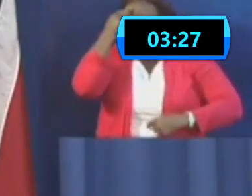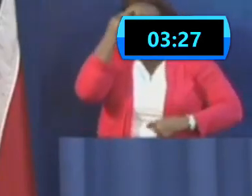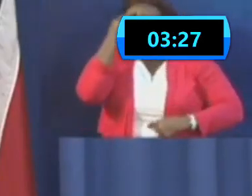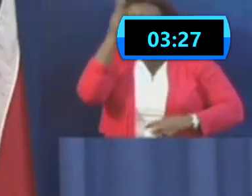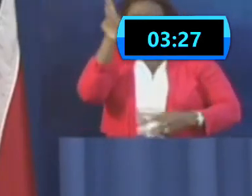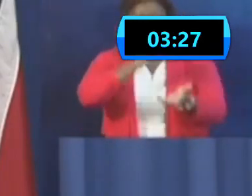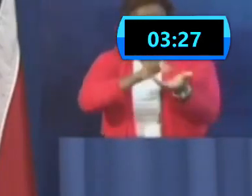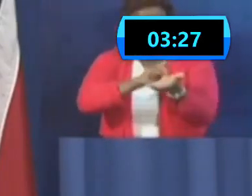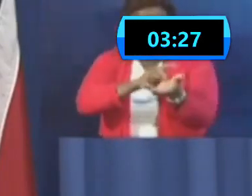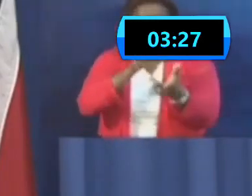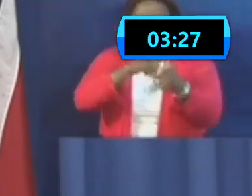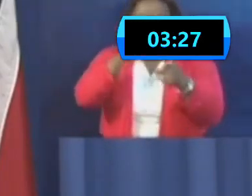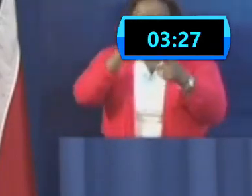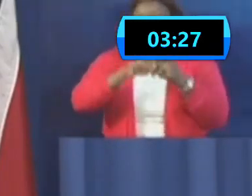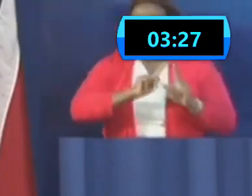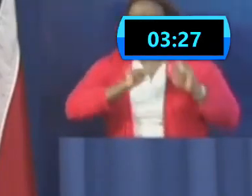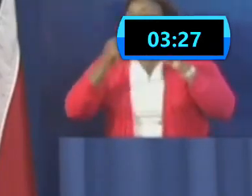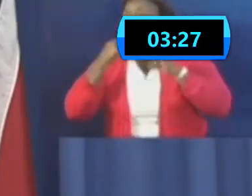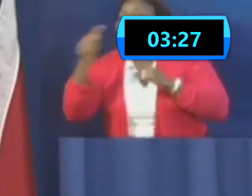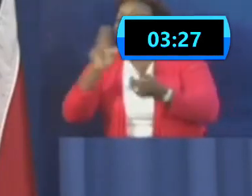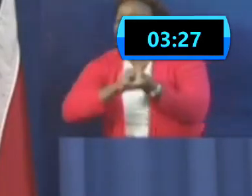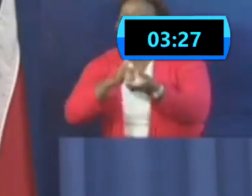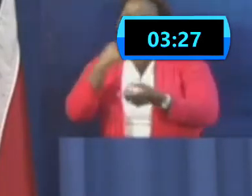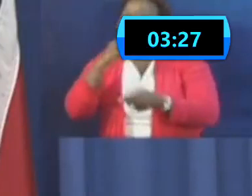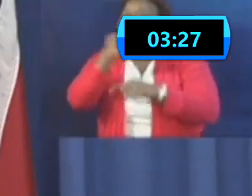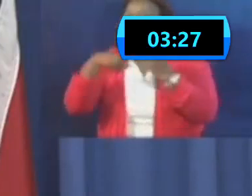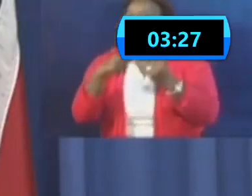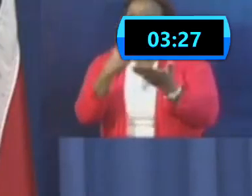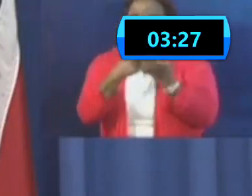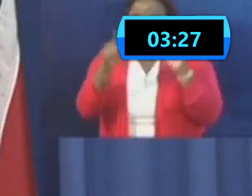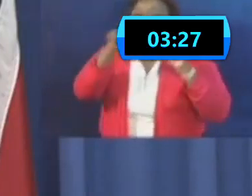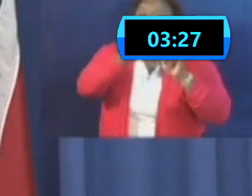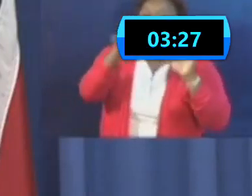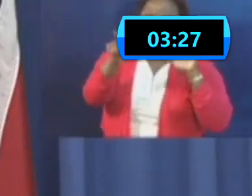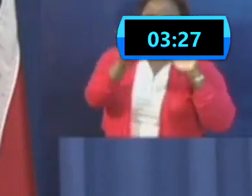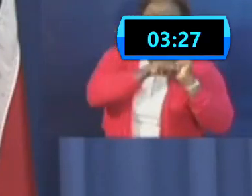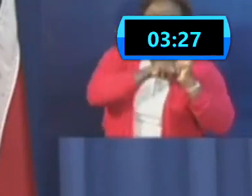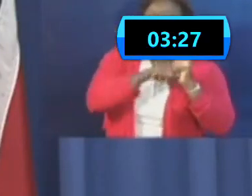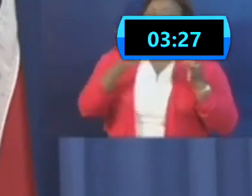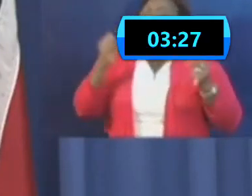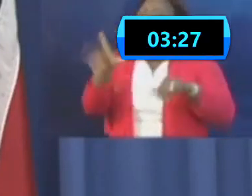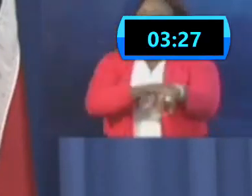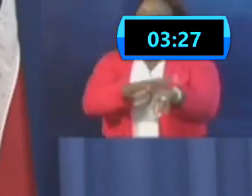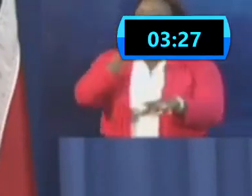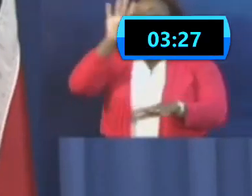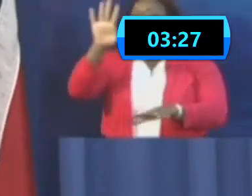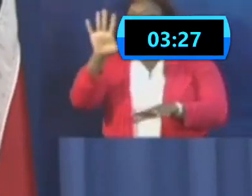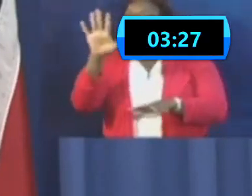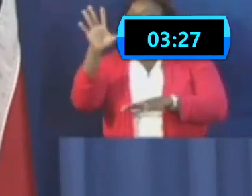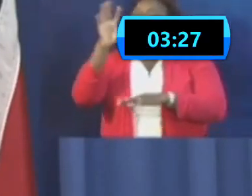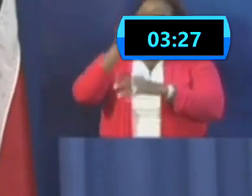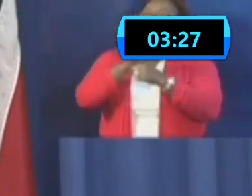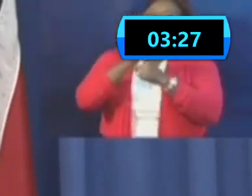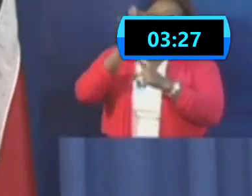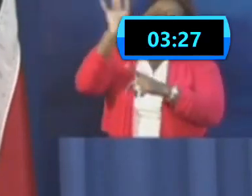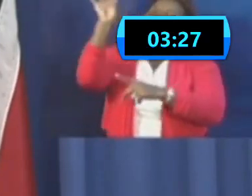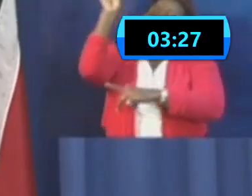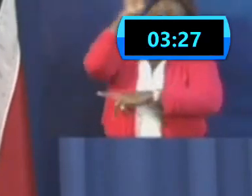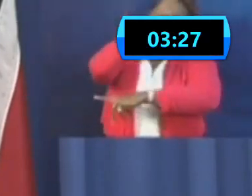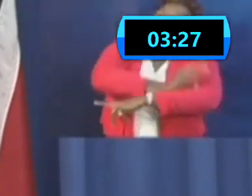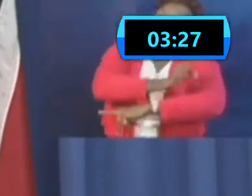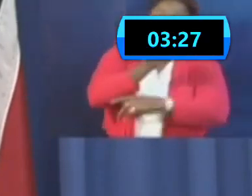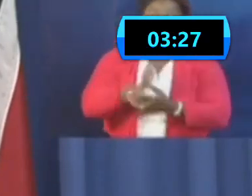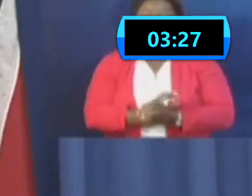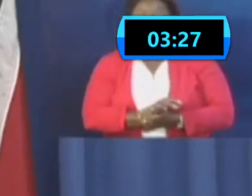has to inform the person of the results. So it goes to about five to seven days for that whole process to go through. The lab component takes